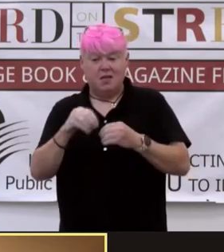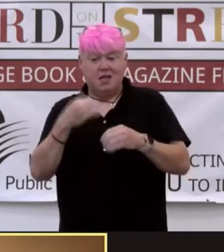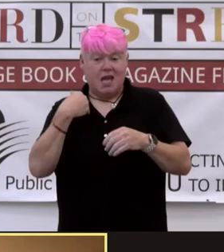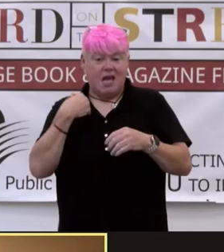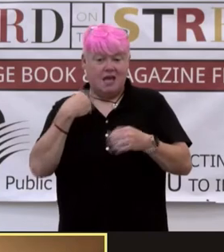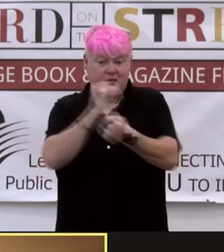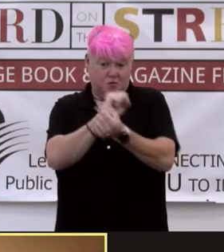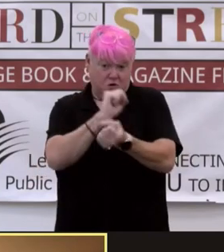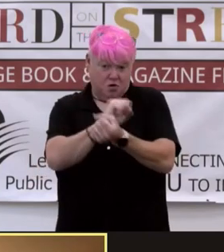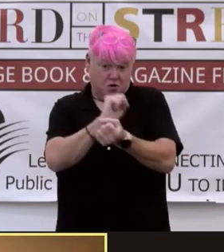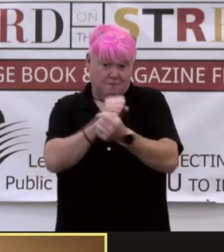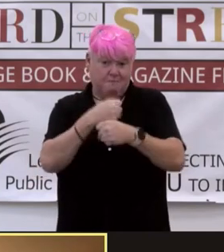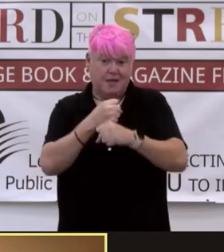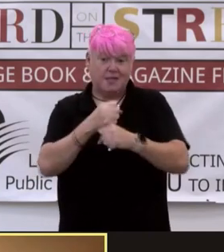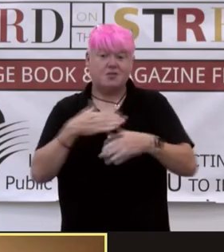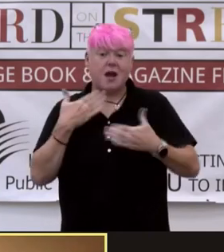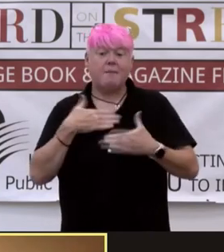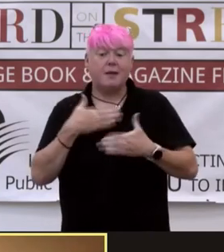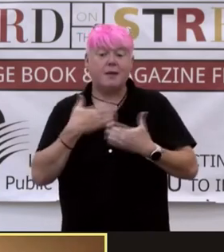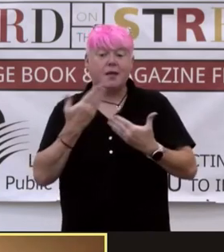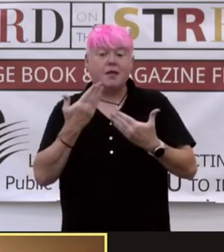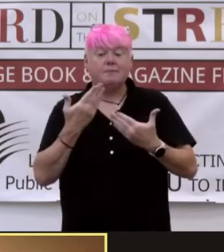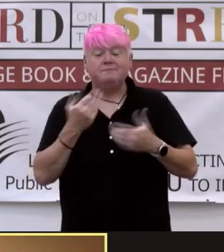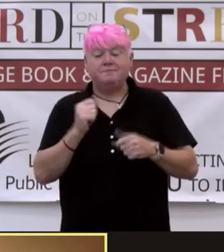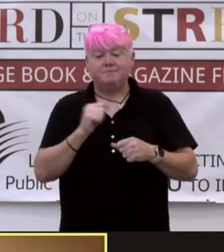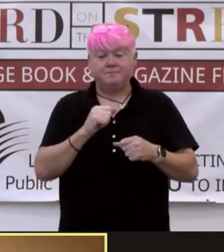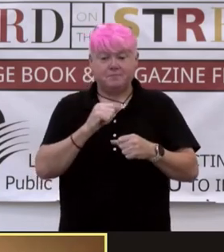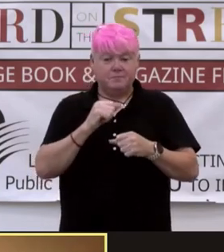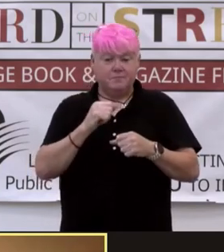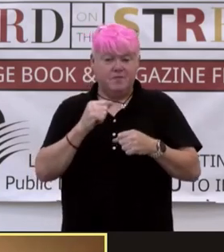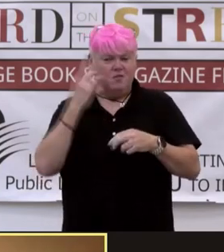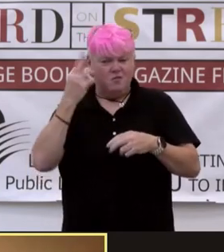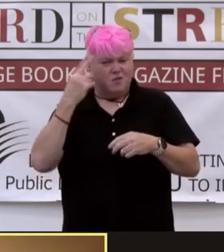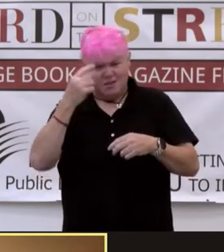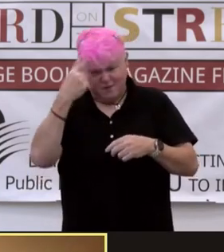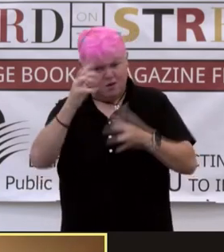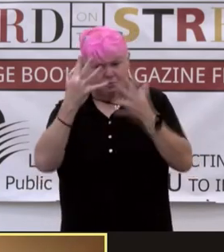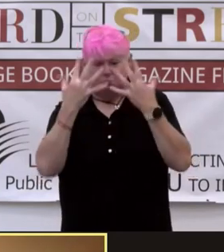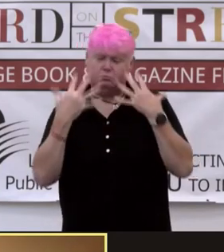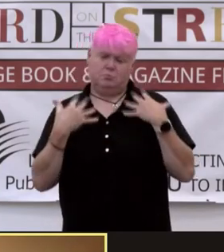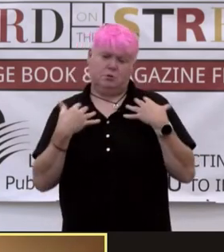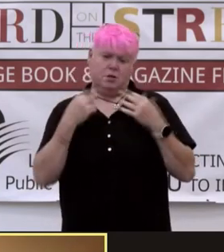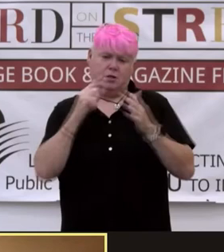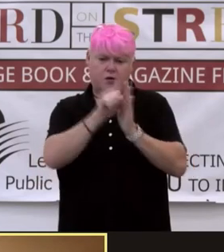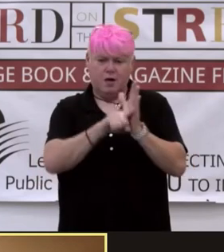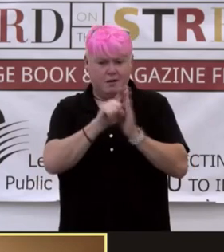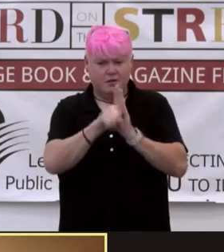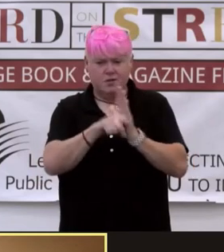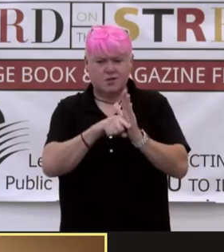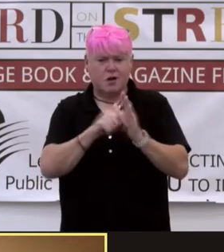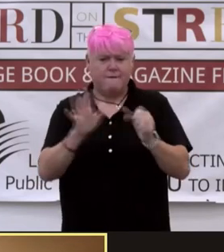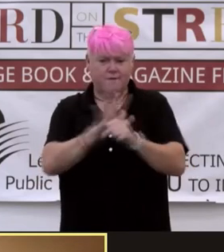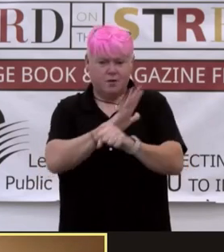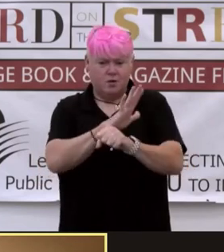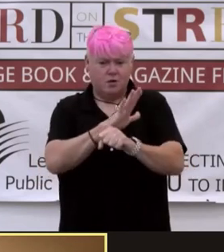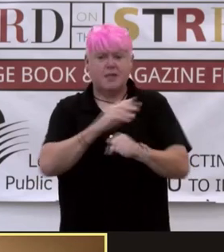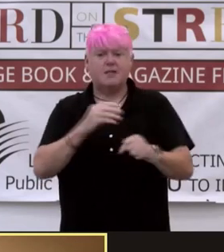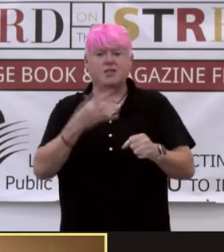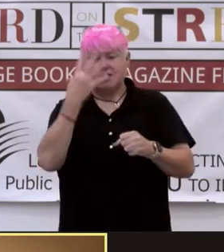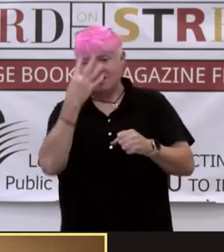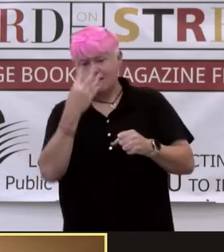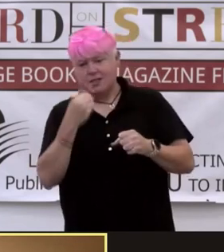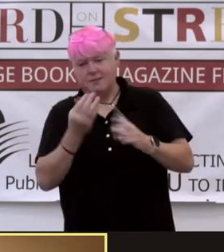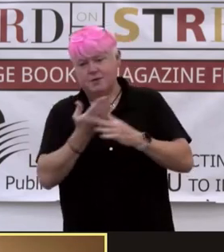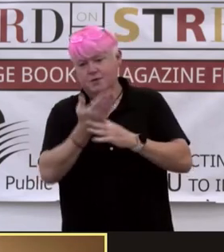she loves makes her happier. Or it should. There's no reason for her to be sad. Her hours are full and she sleeps through the night. Mostly.